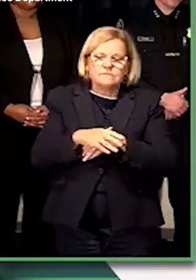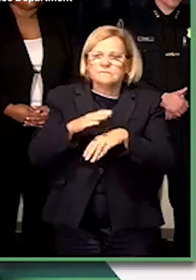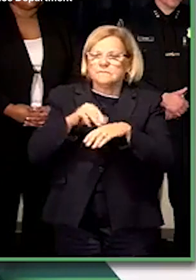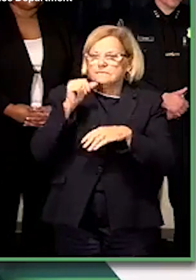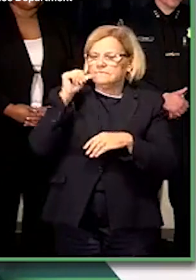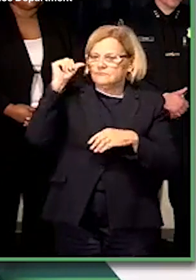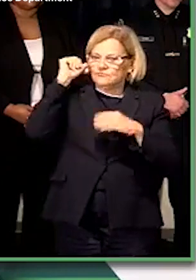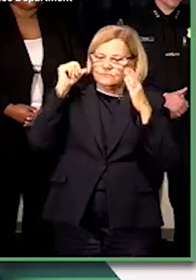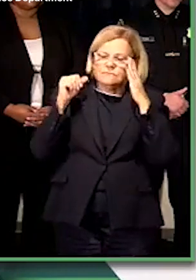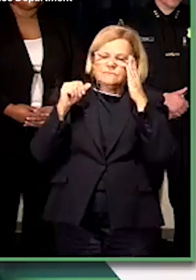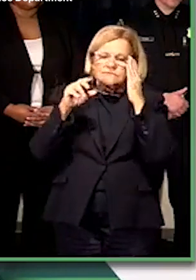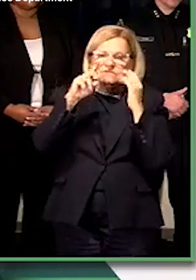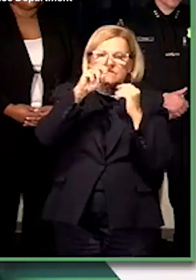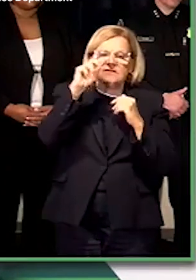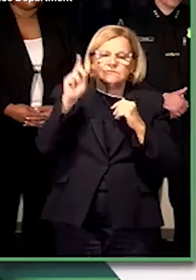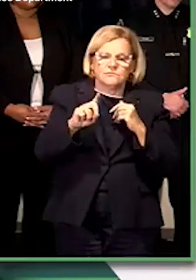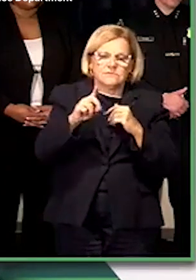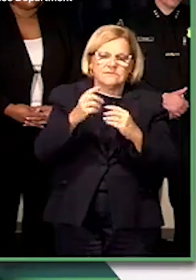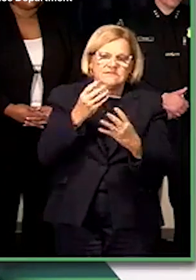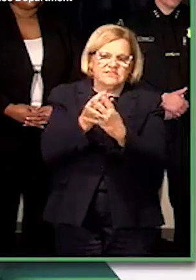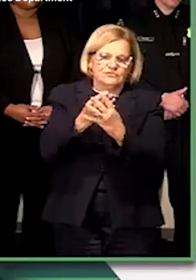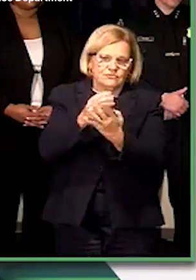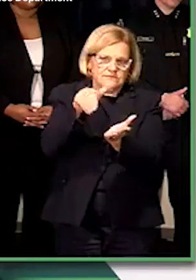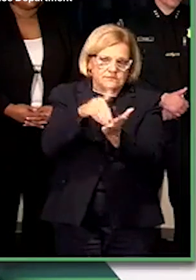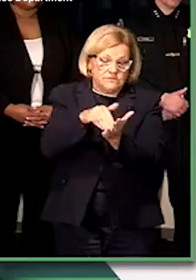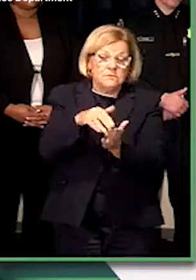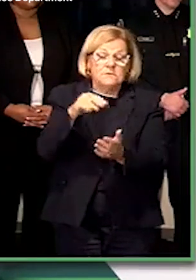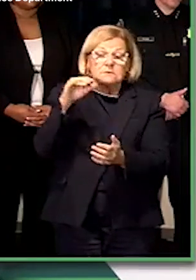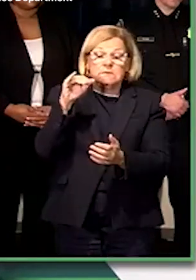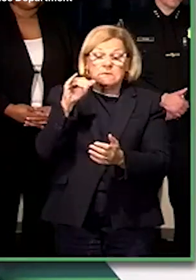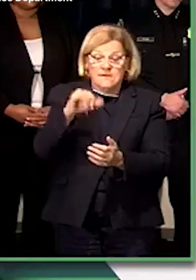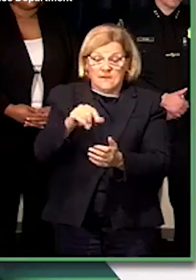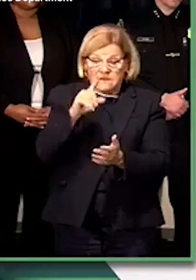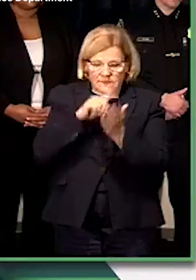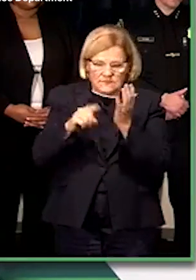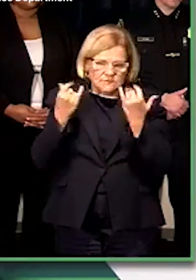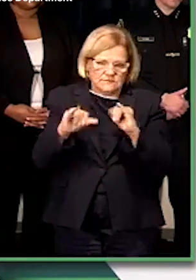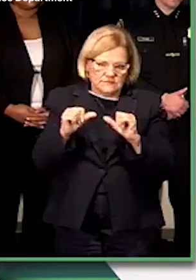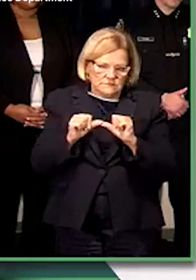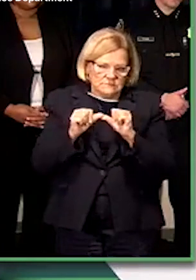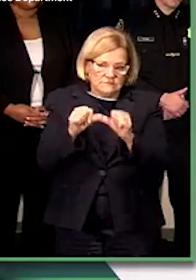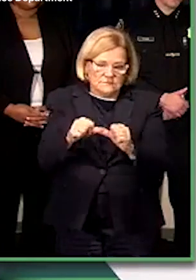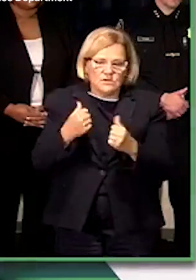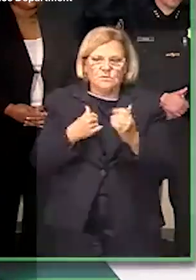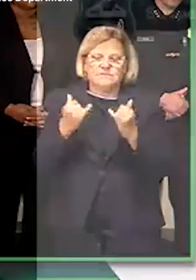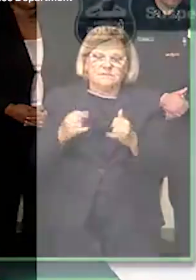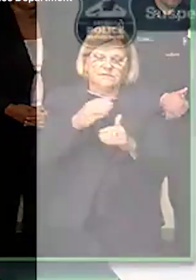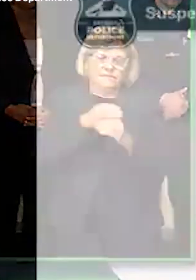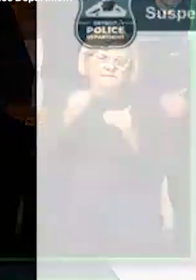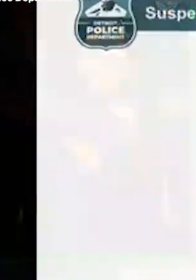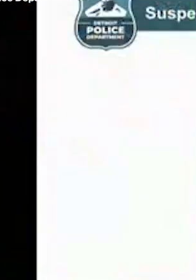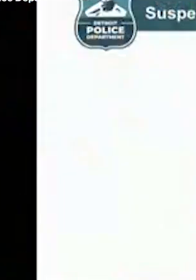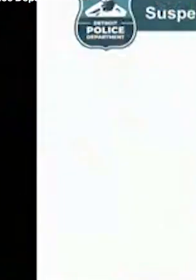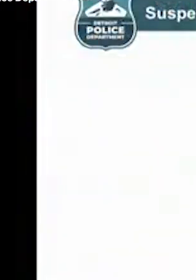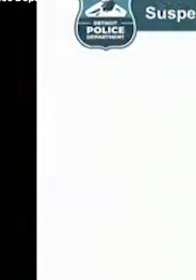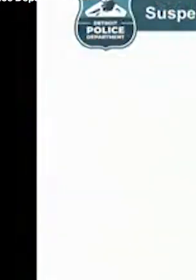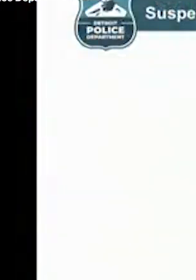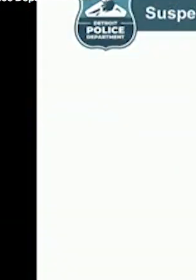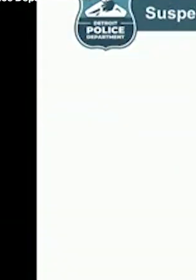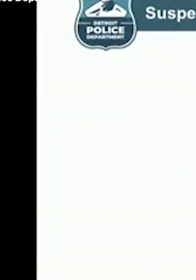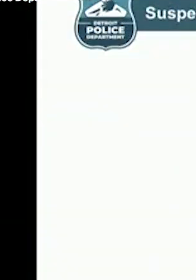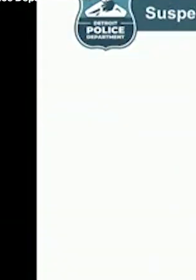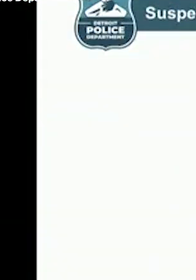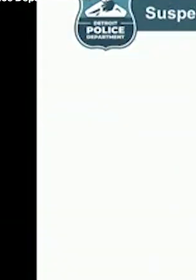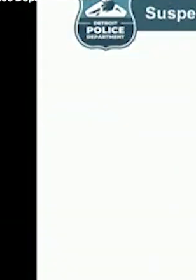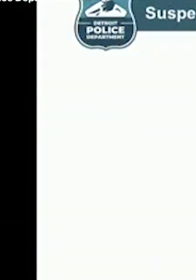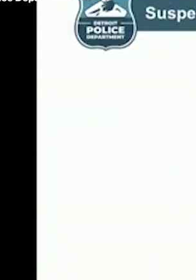on yesterday in the Detroit Detention Center. Again, this investigation is ongoing. We are currently finalizing our investigators' reports to submit to the Wayne